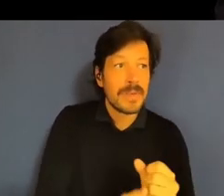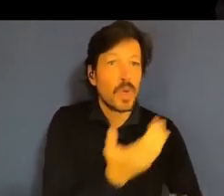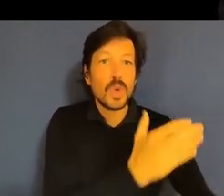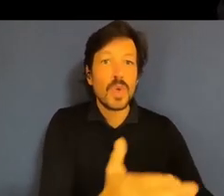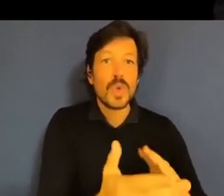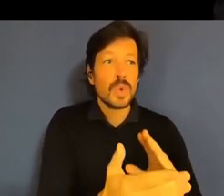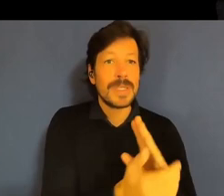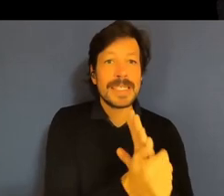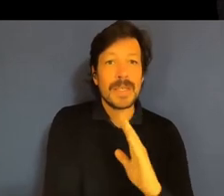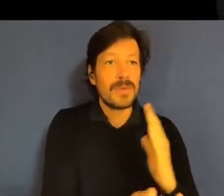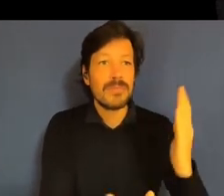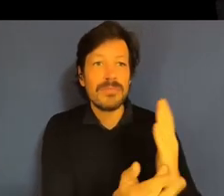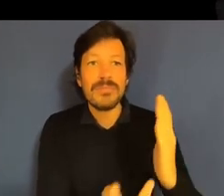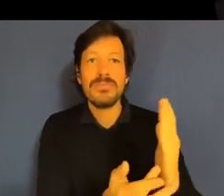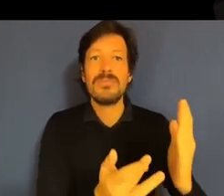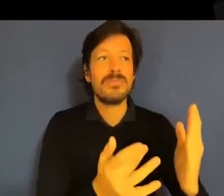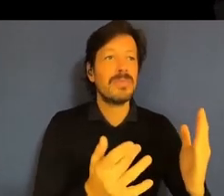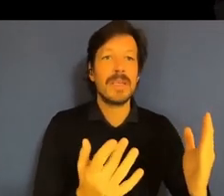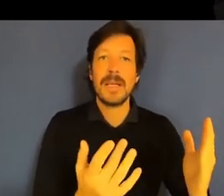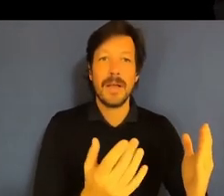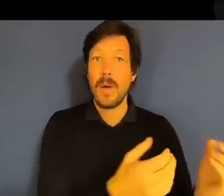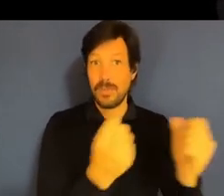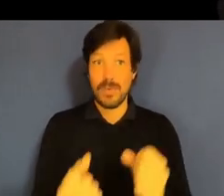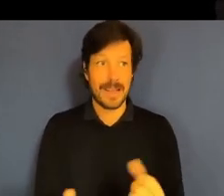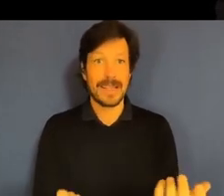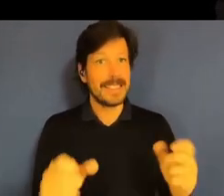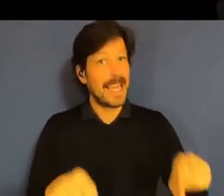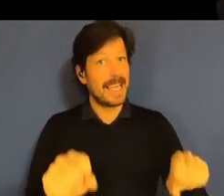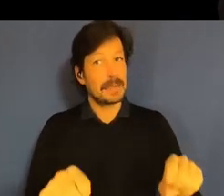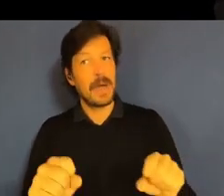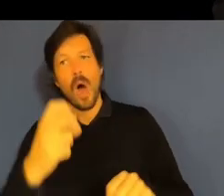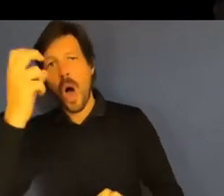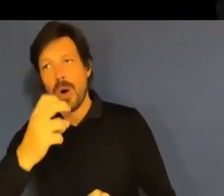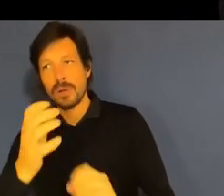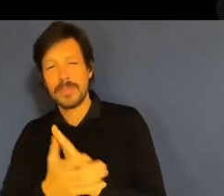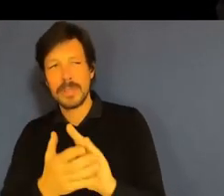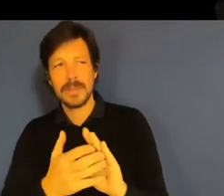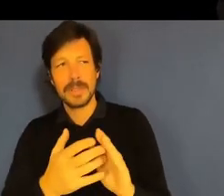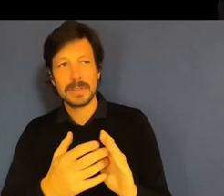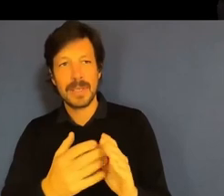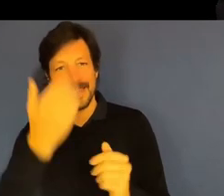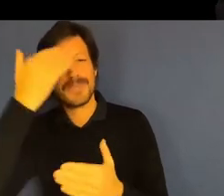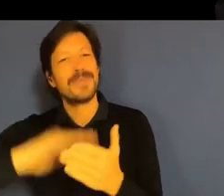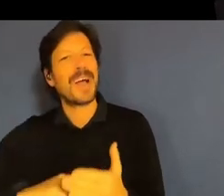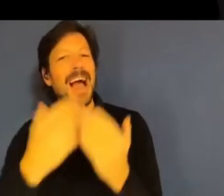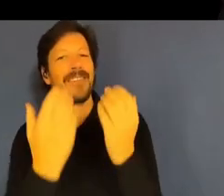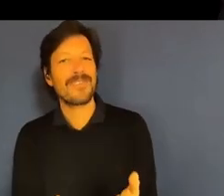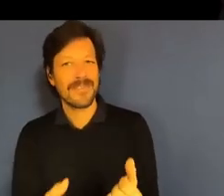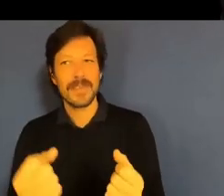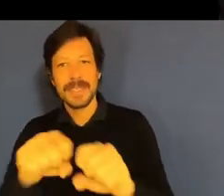pace of the world. But again, if you're old, you've been through older, like myself, and you've been through the system,